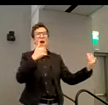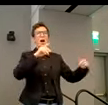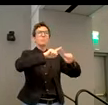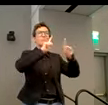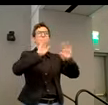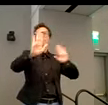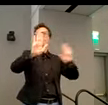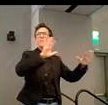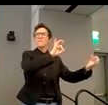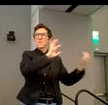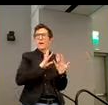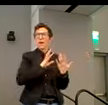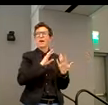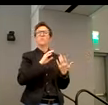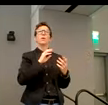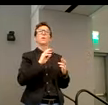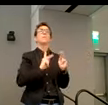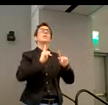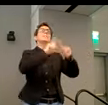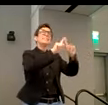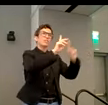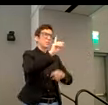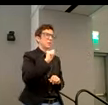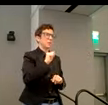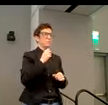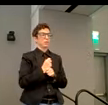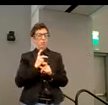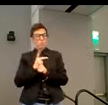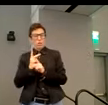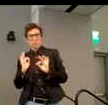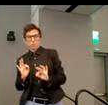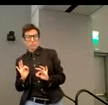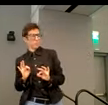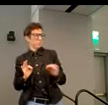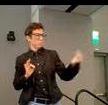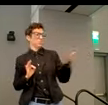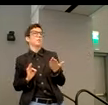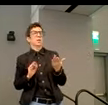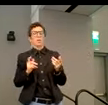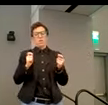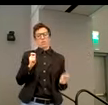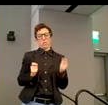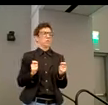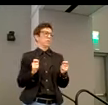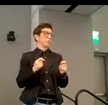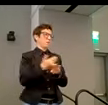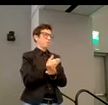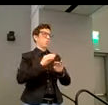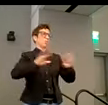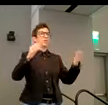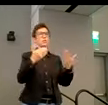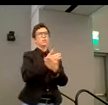possible from people with various disabilities to make sure that our product is taking that into account before we release.